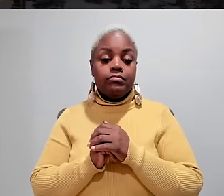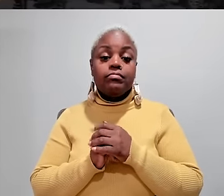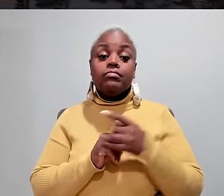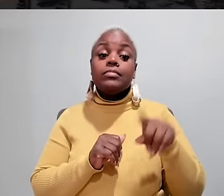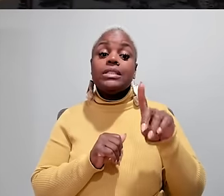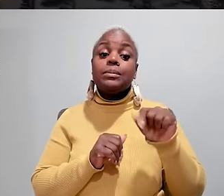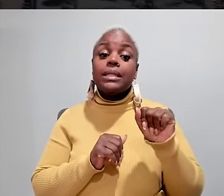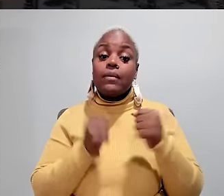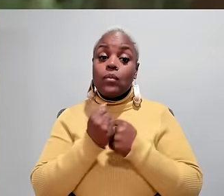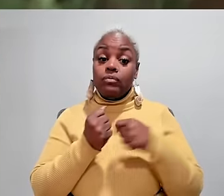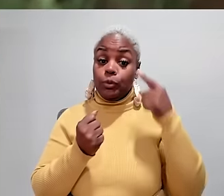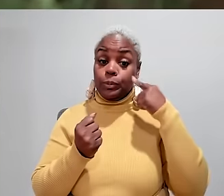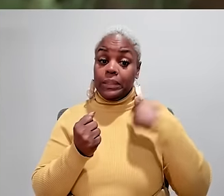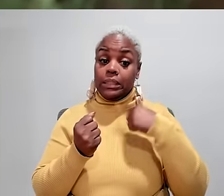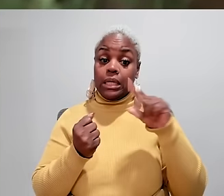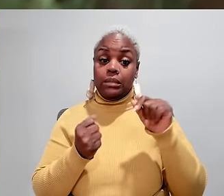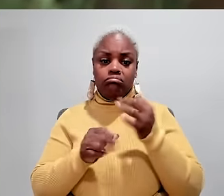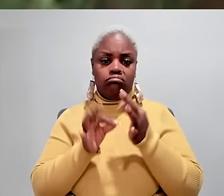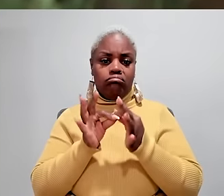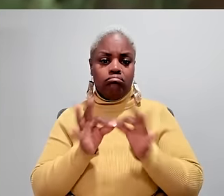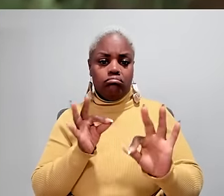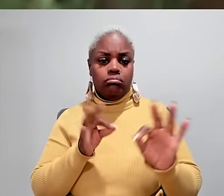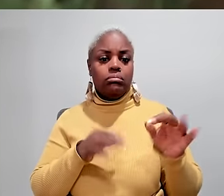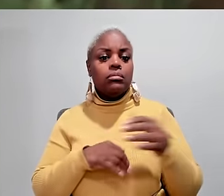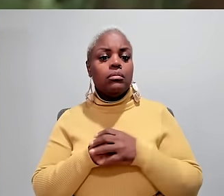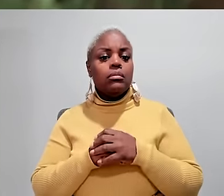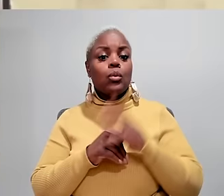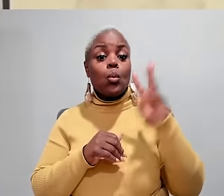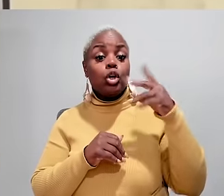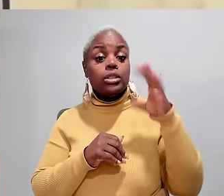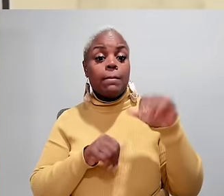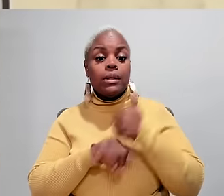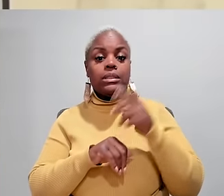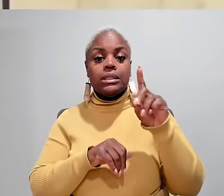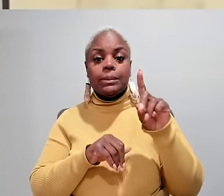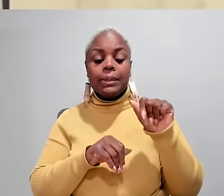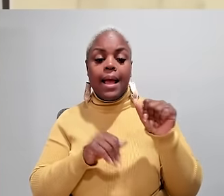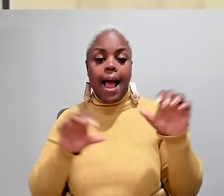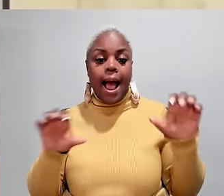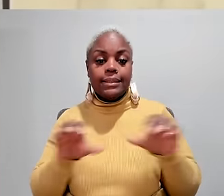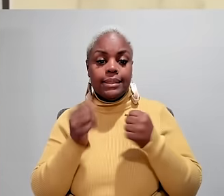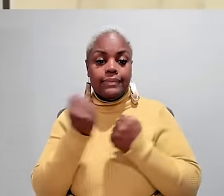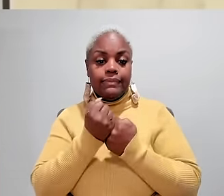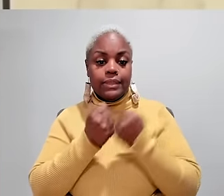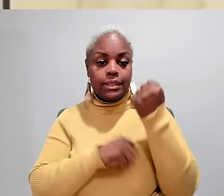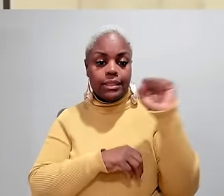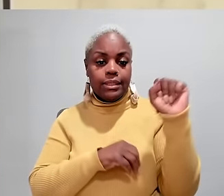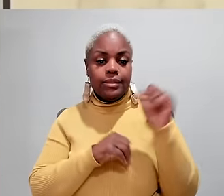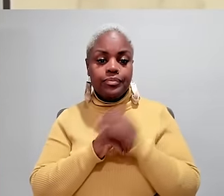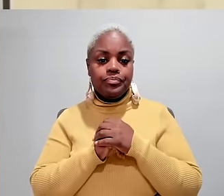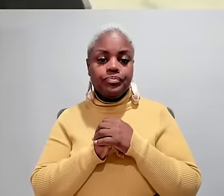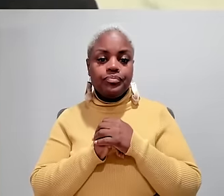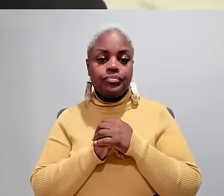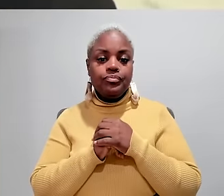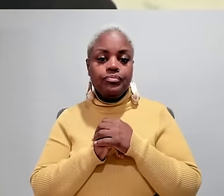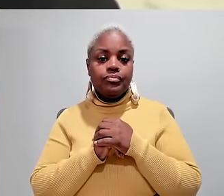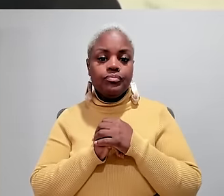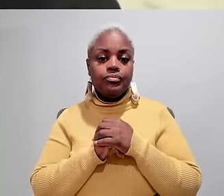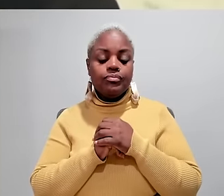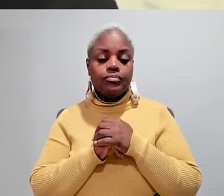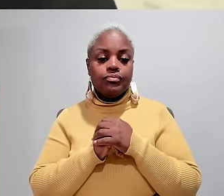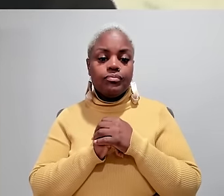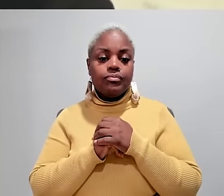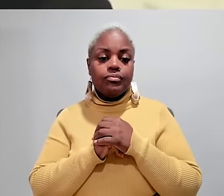walk. TAYLOR me, that data was simply affirmation. Justice Shorter is a Washington, D.C.-based